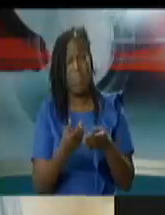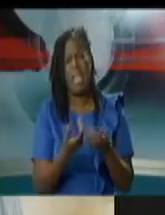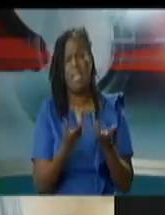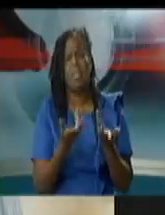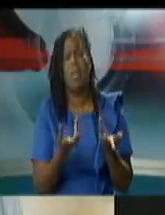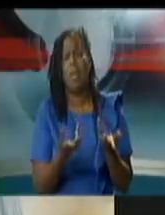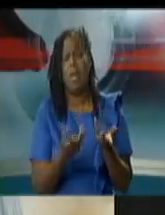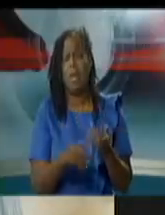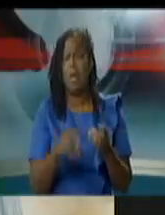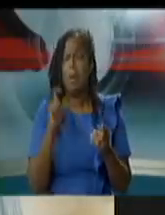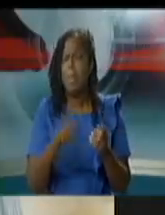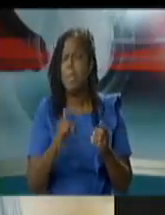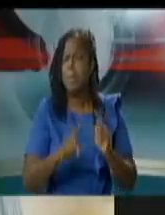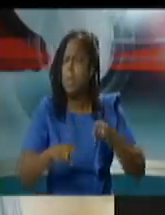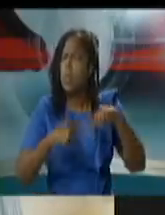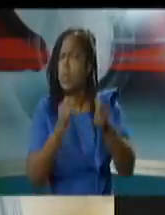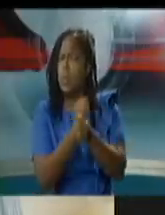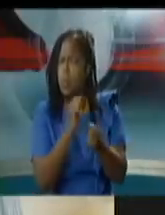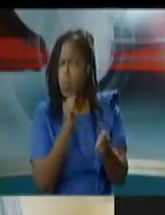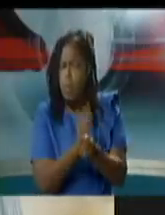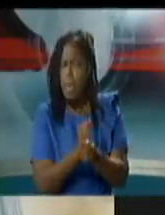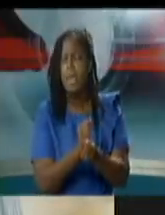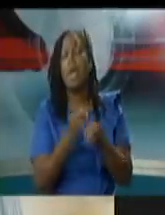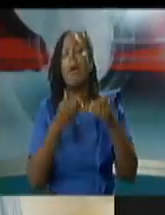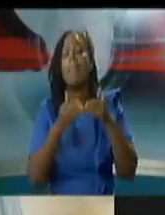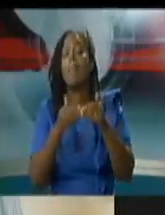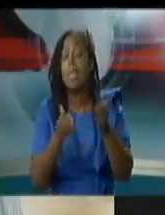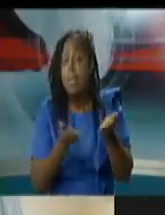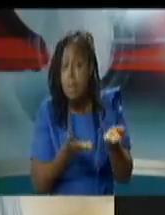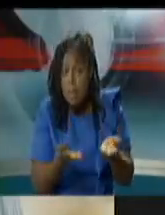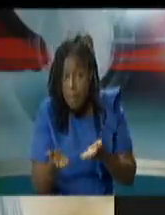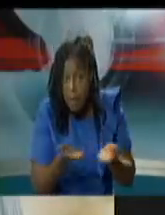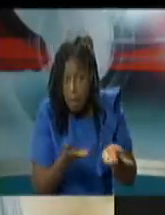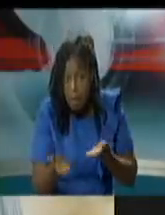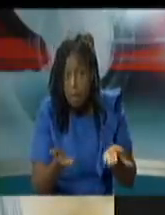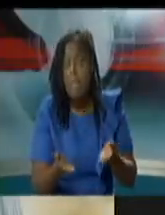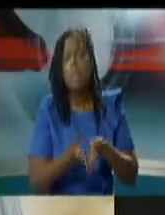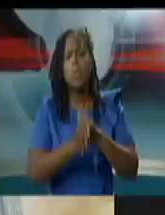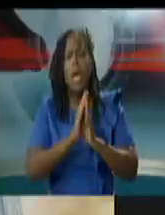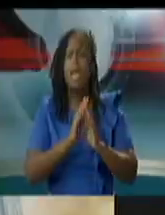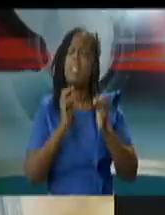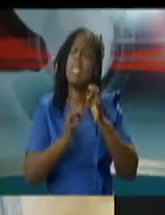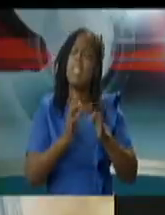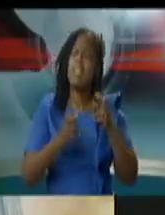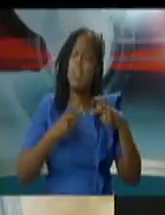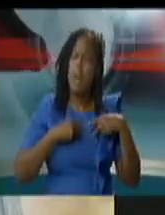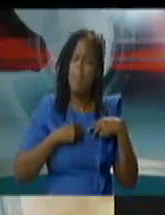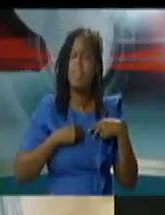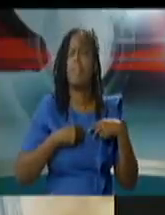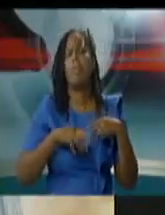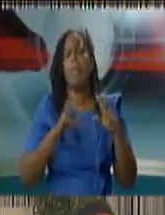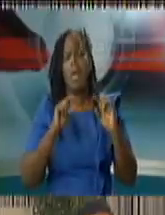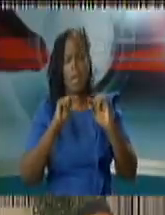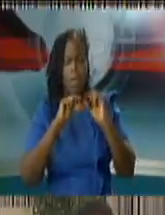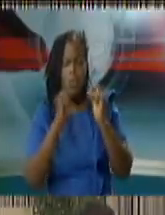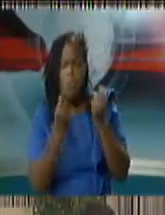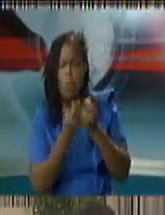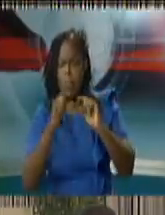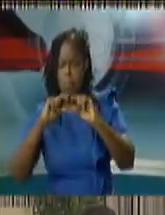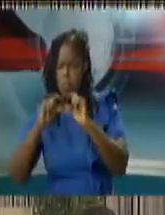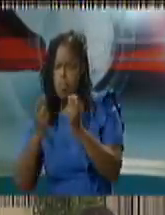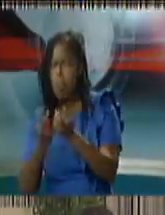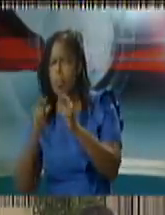review with regard to who qualifies as a essential worker thank you very much for the